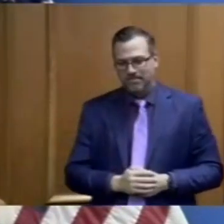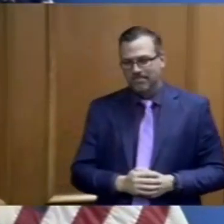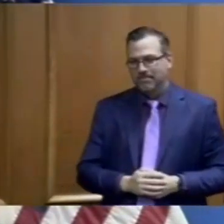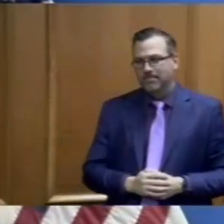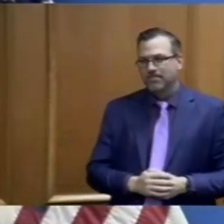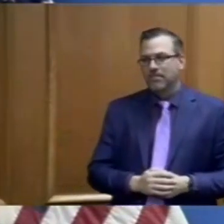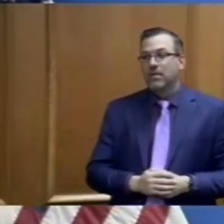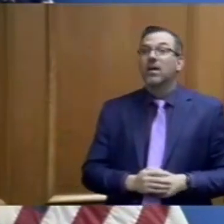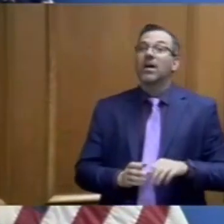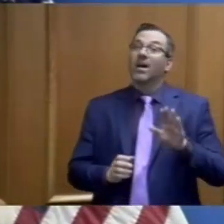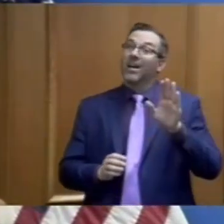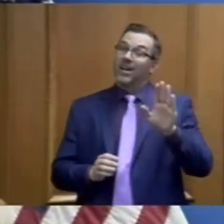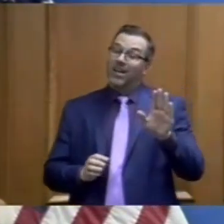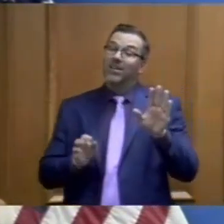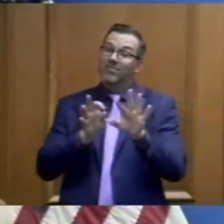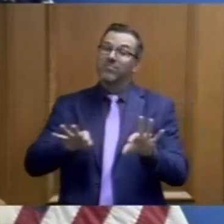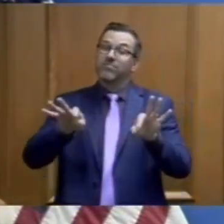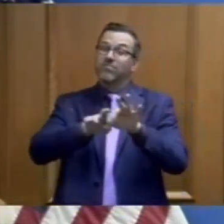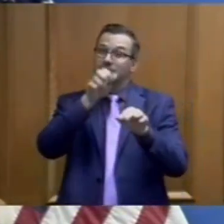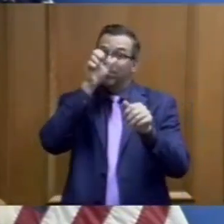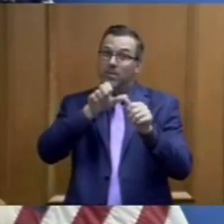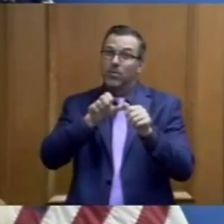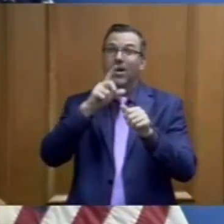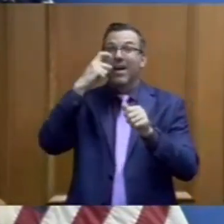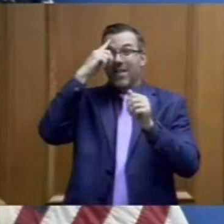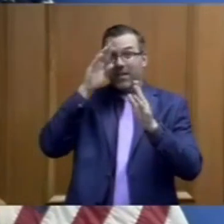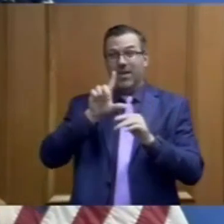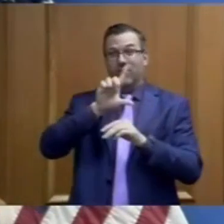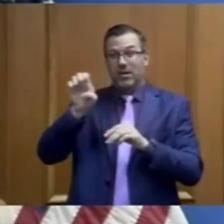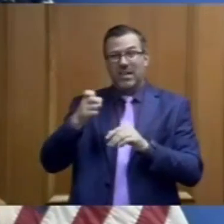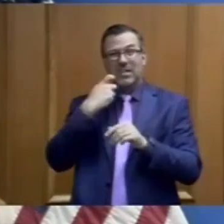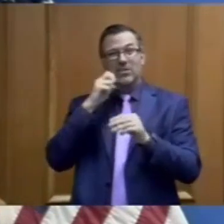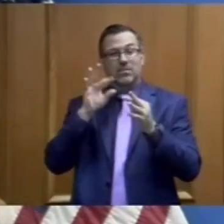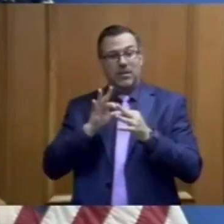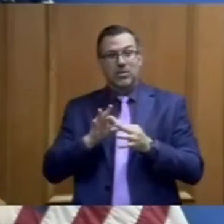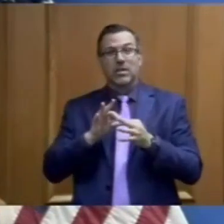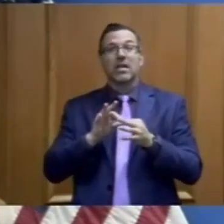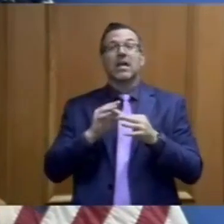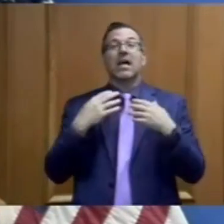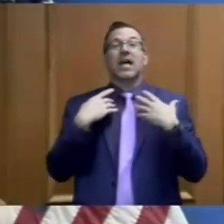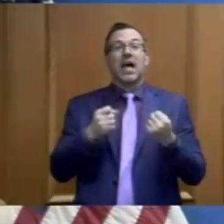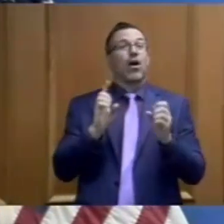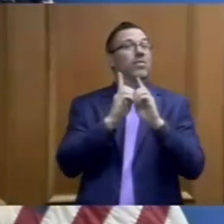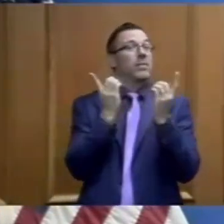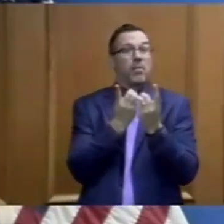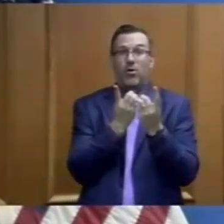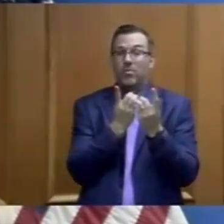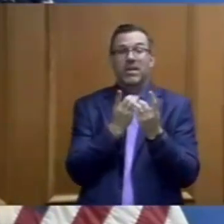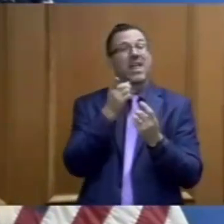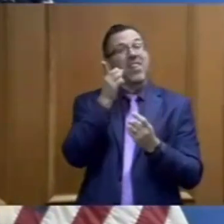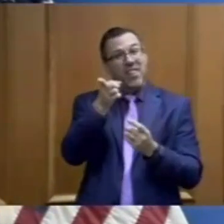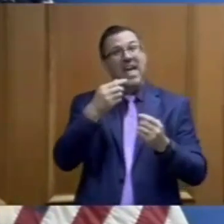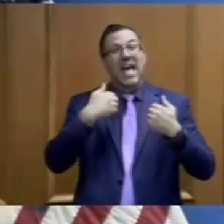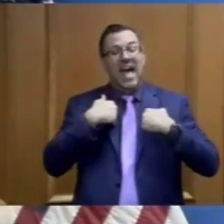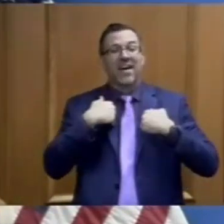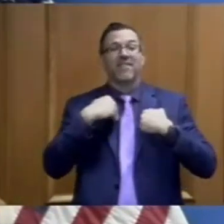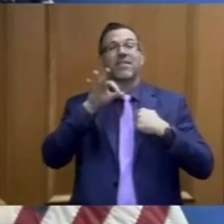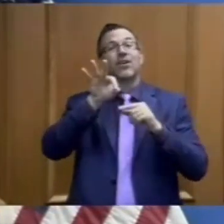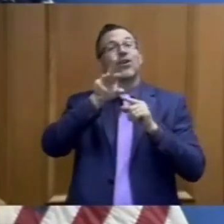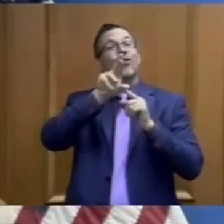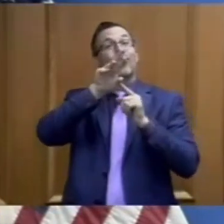is that, as the Governor mentioned, our brick-and-mortar health department sites are doing free testing every day, every weekday,